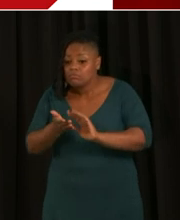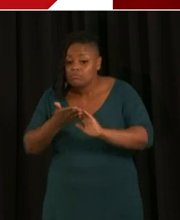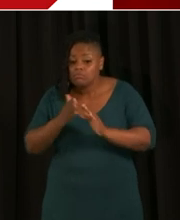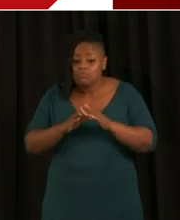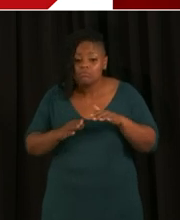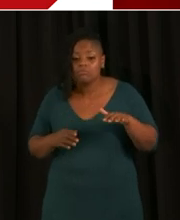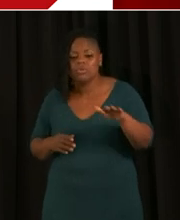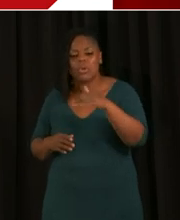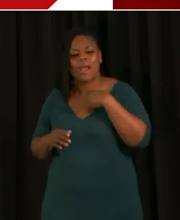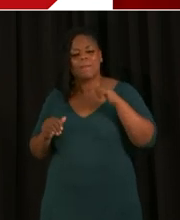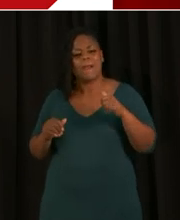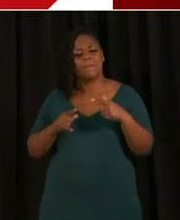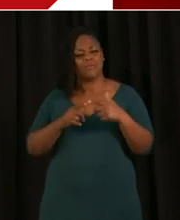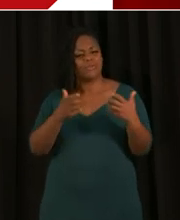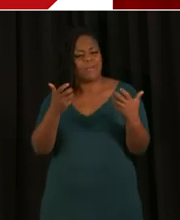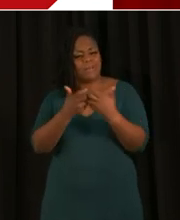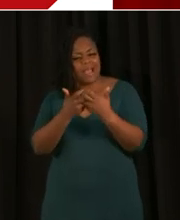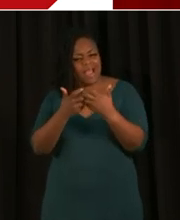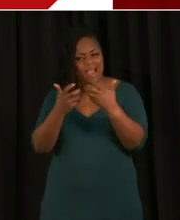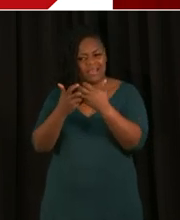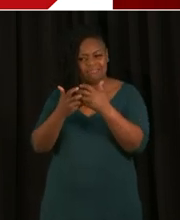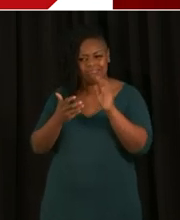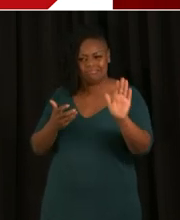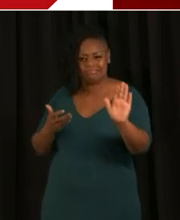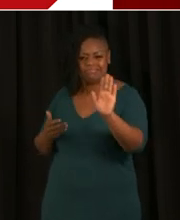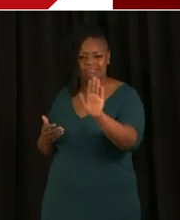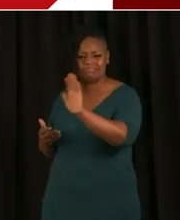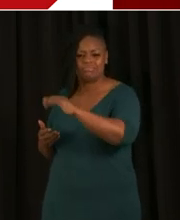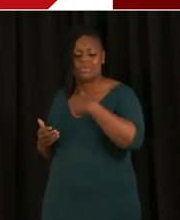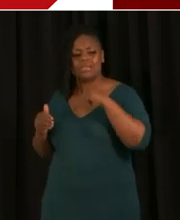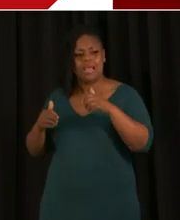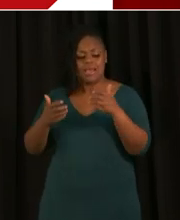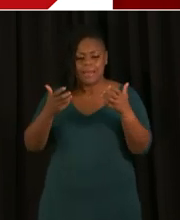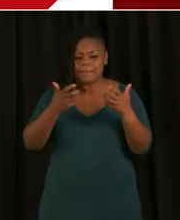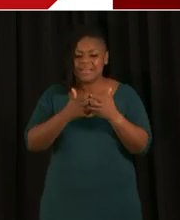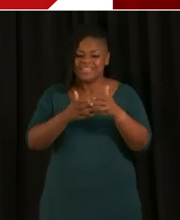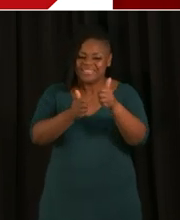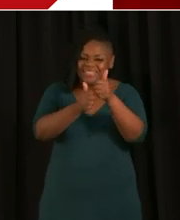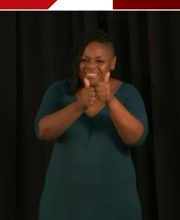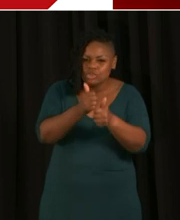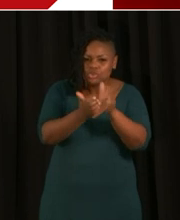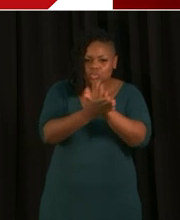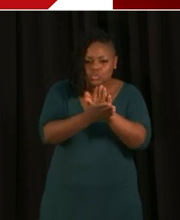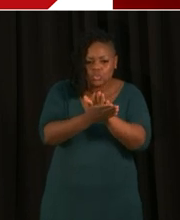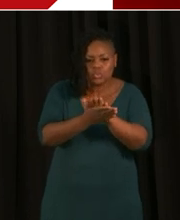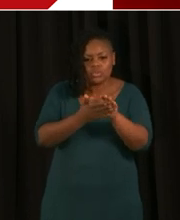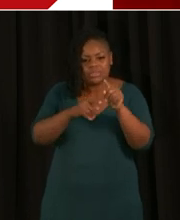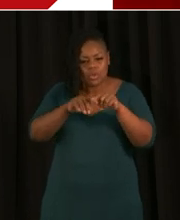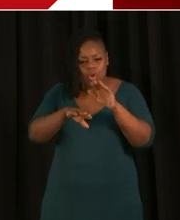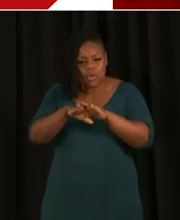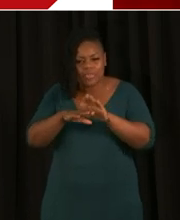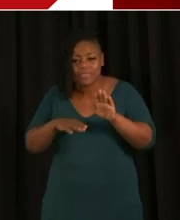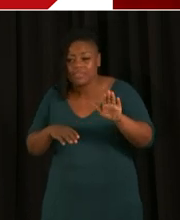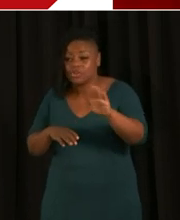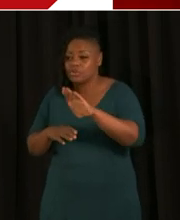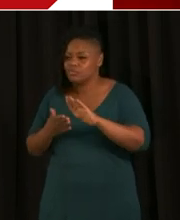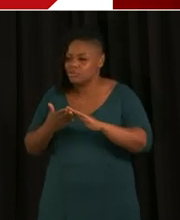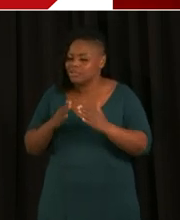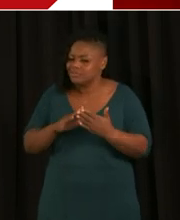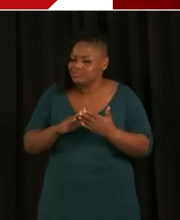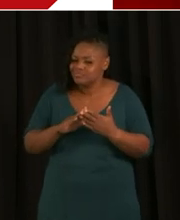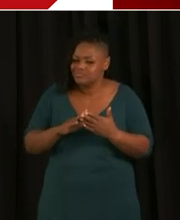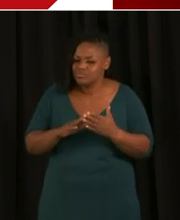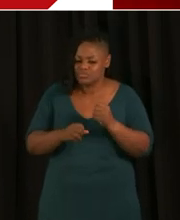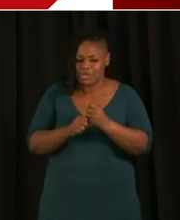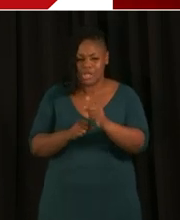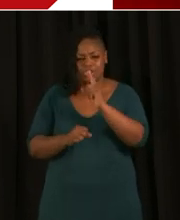for a model that is school specific based on the needs of that school community. So we created space in order